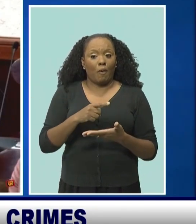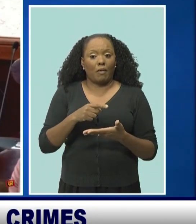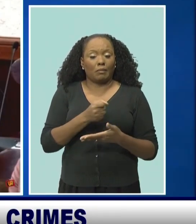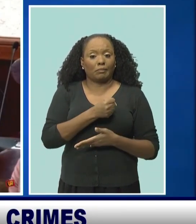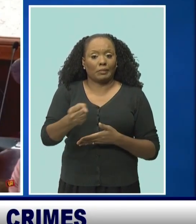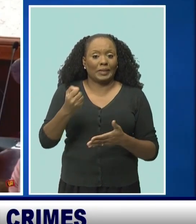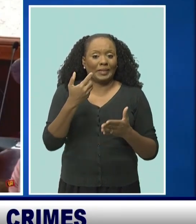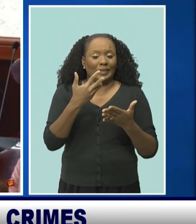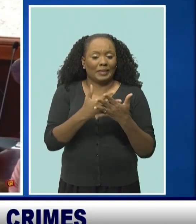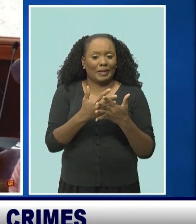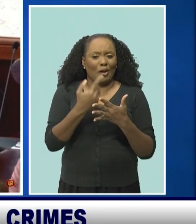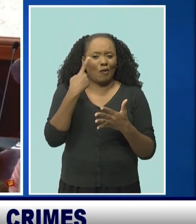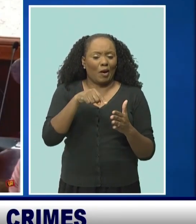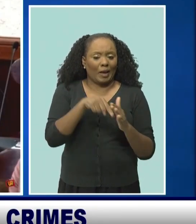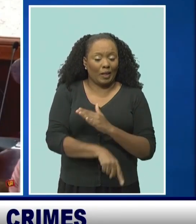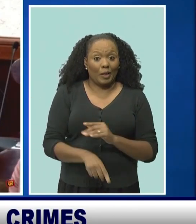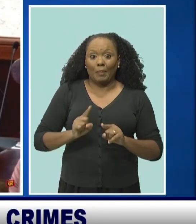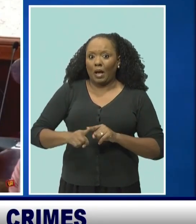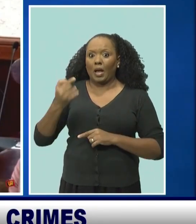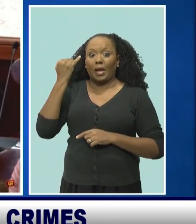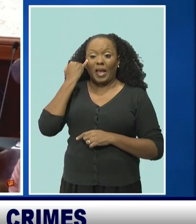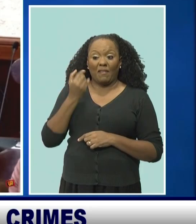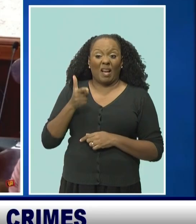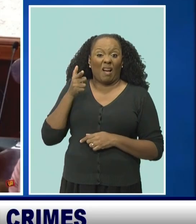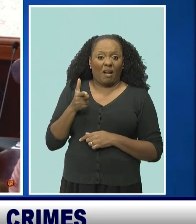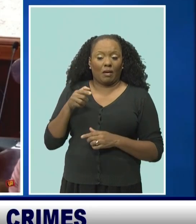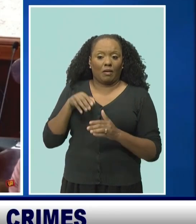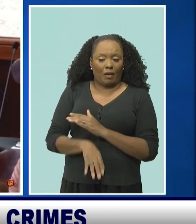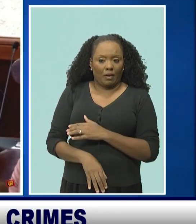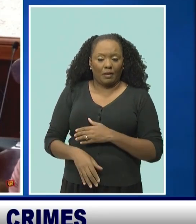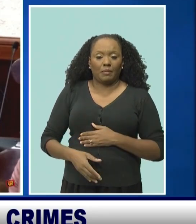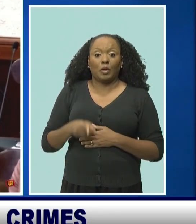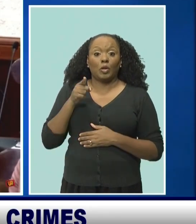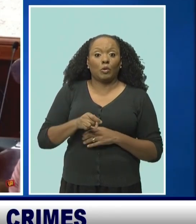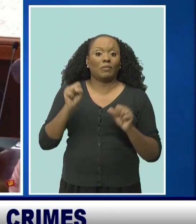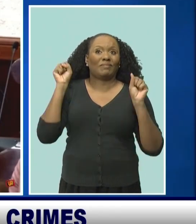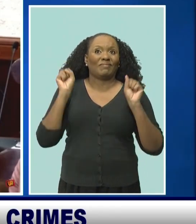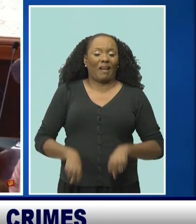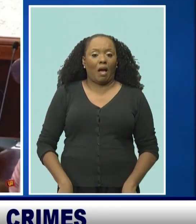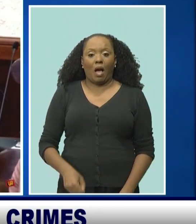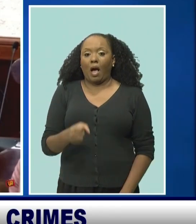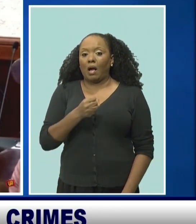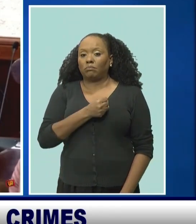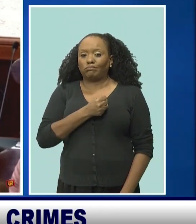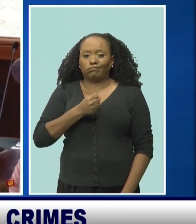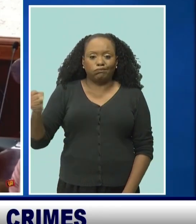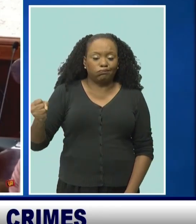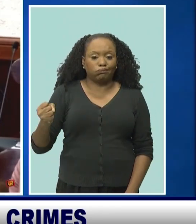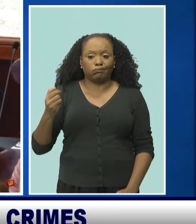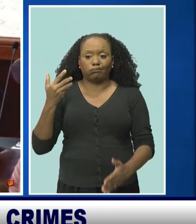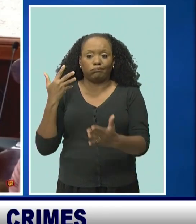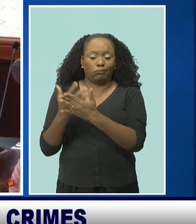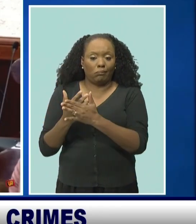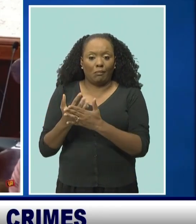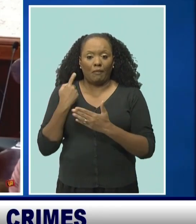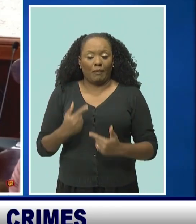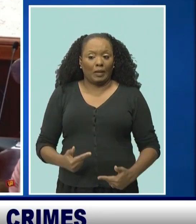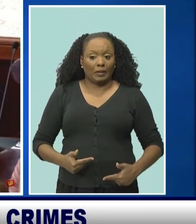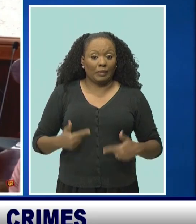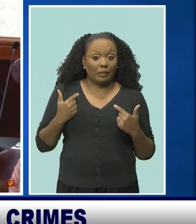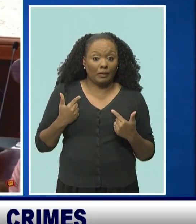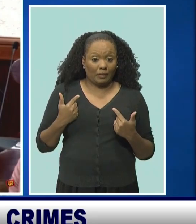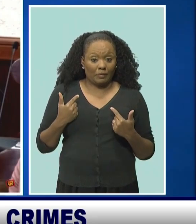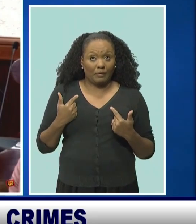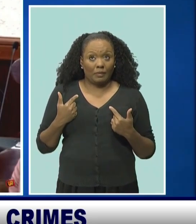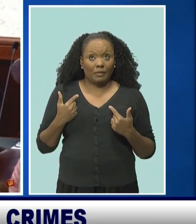a firearm, and it was a second firearm offense, you can find yourself staring a life penalty, a life